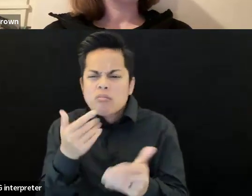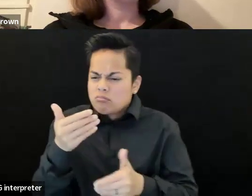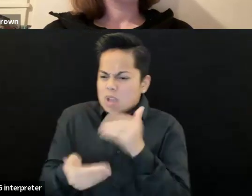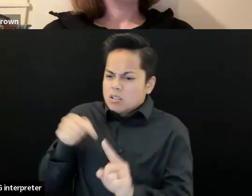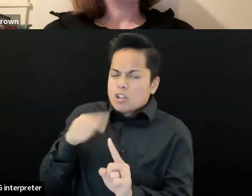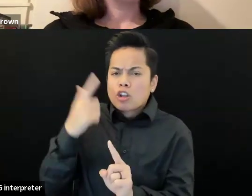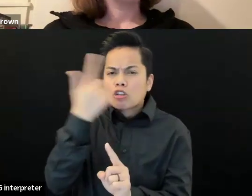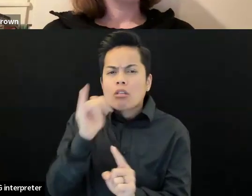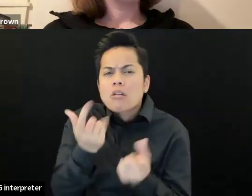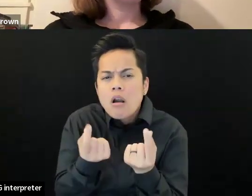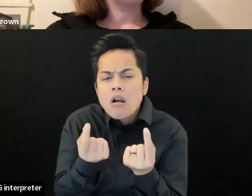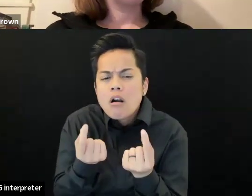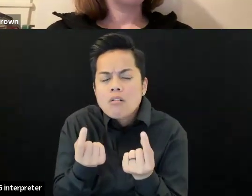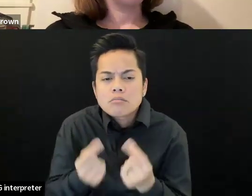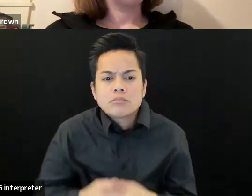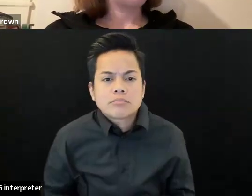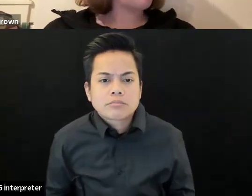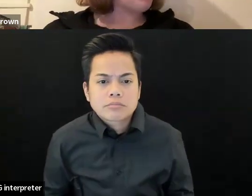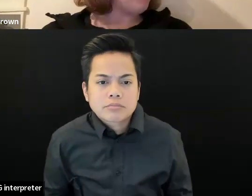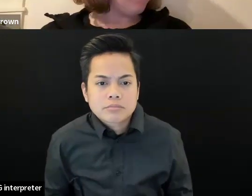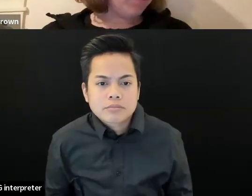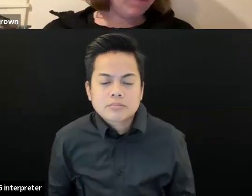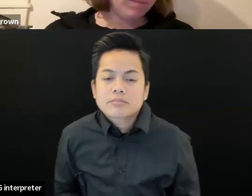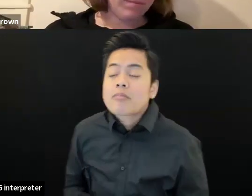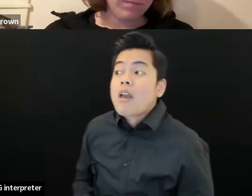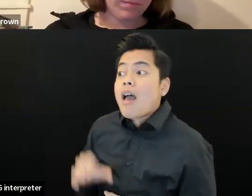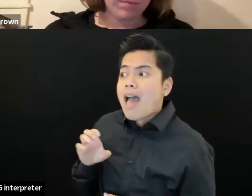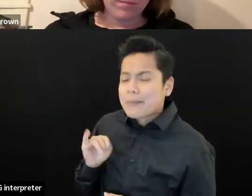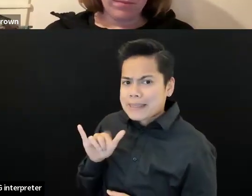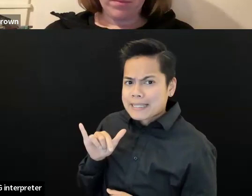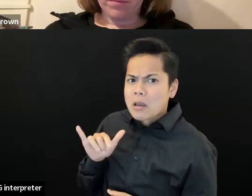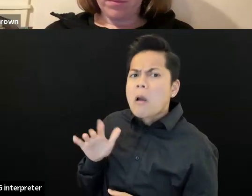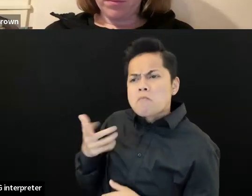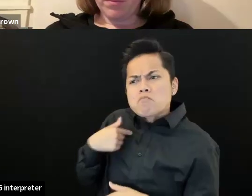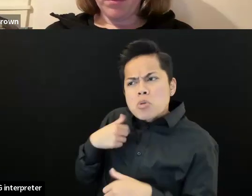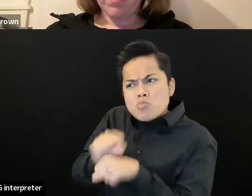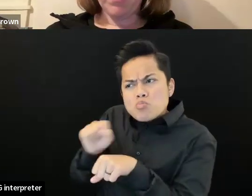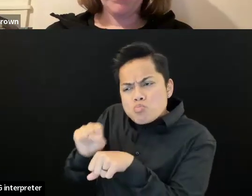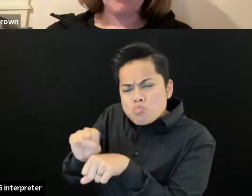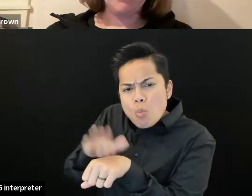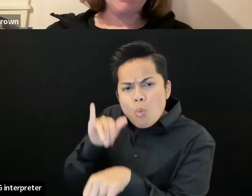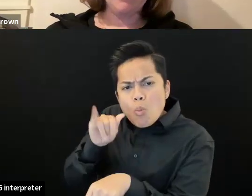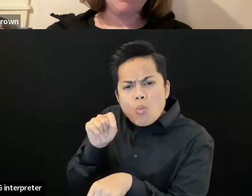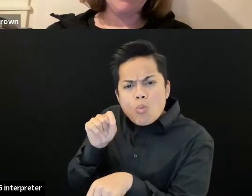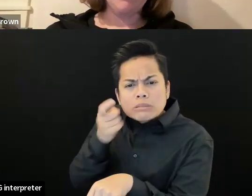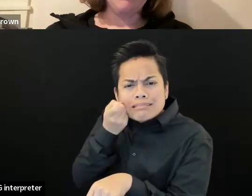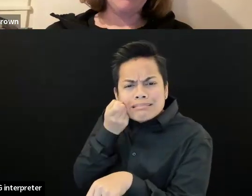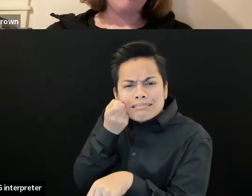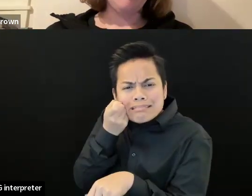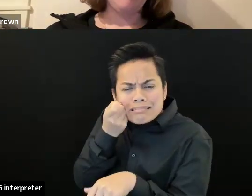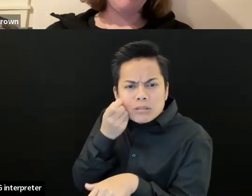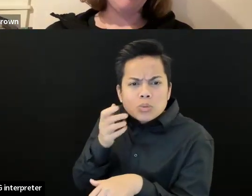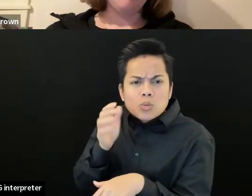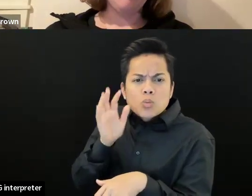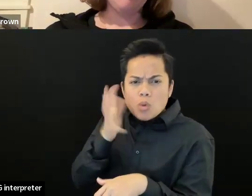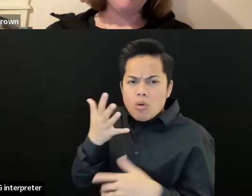Hmm. We are working on it. We, we've definitely, we, we just had a meeting with the LGBT center and they were talking about having a